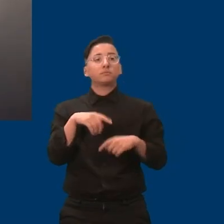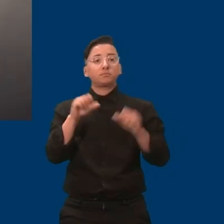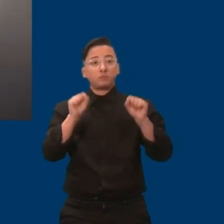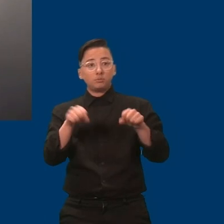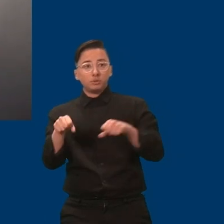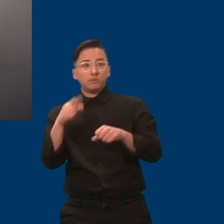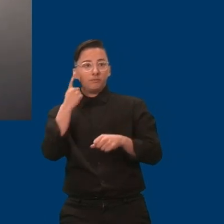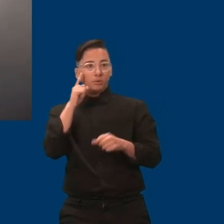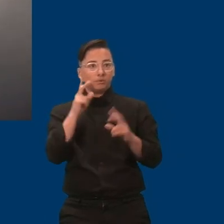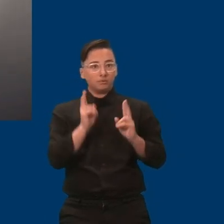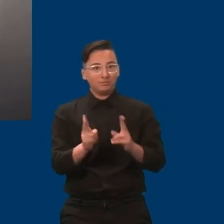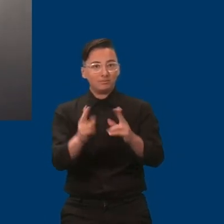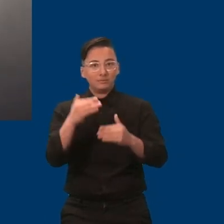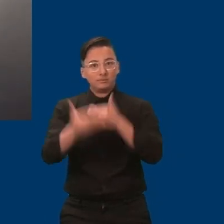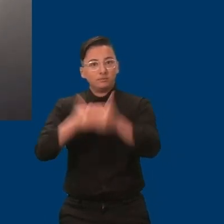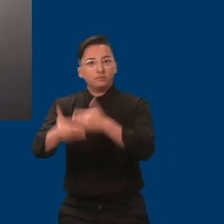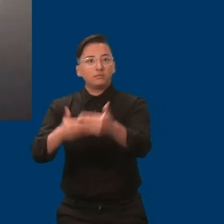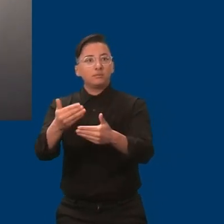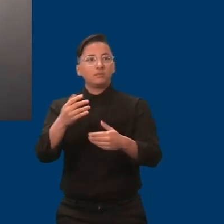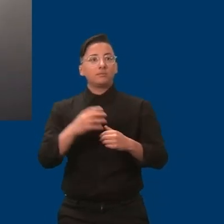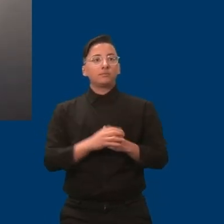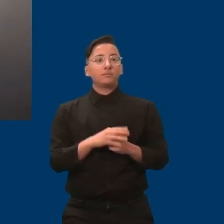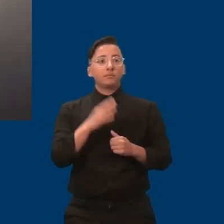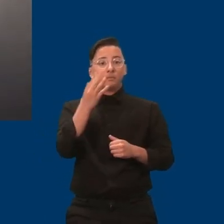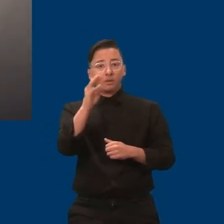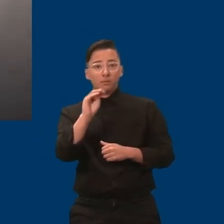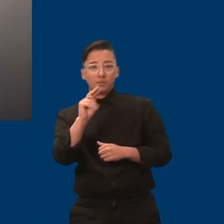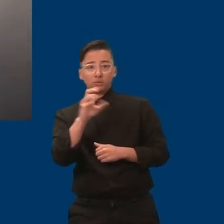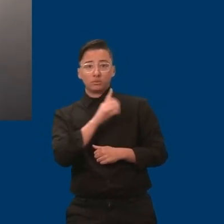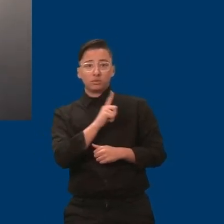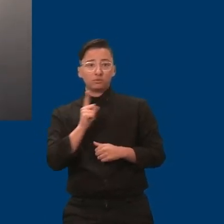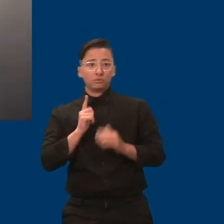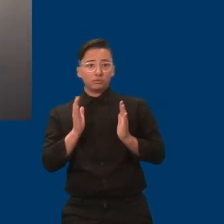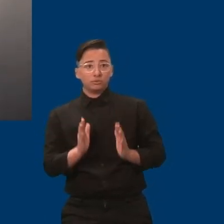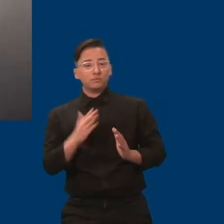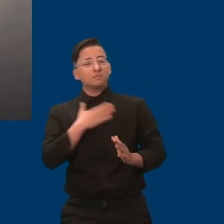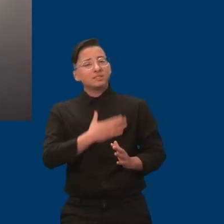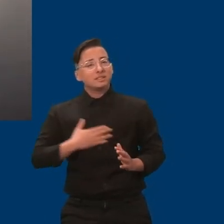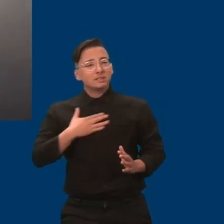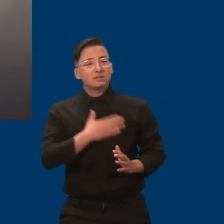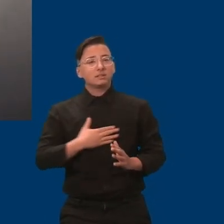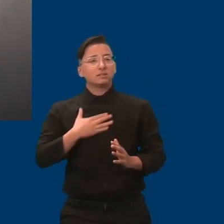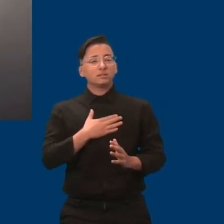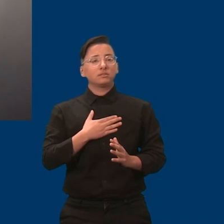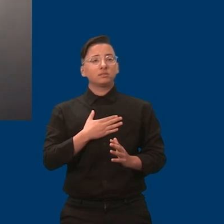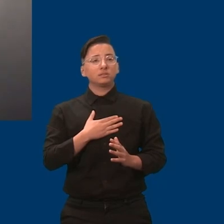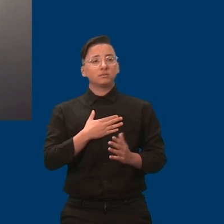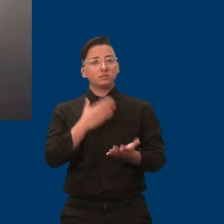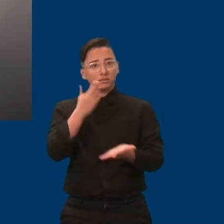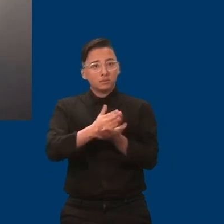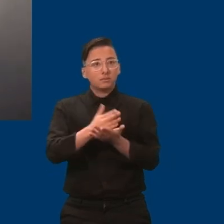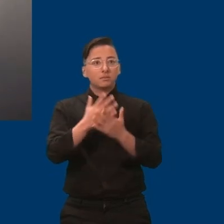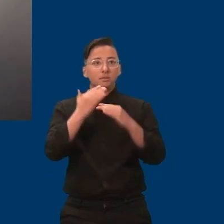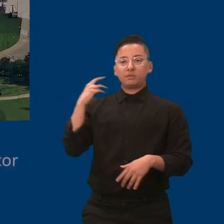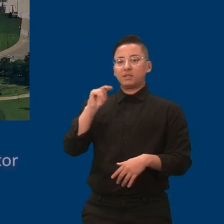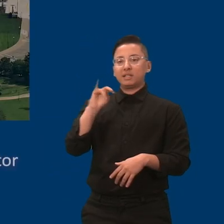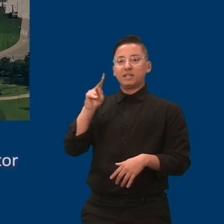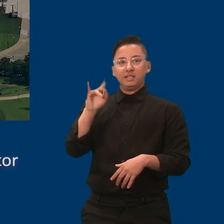We urge Minnesota's legislators to close the gap for affordable hearing aids.